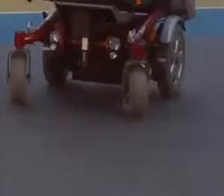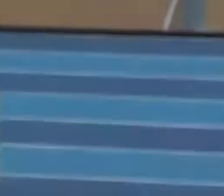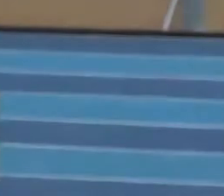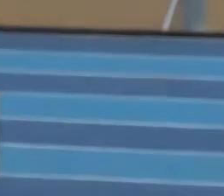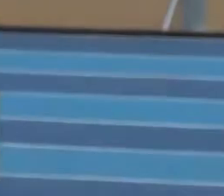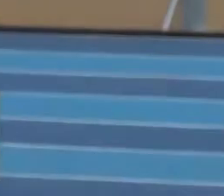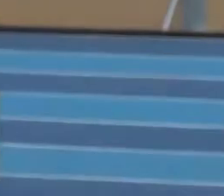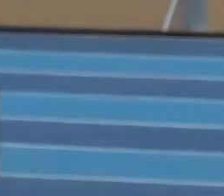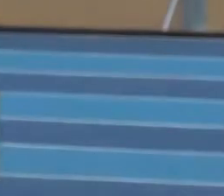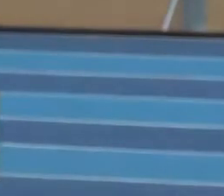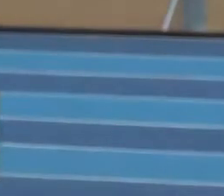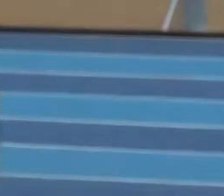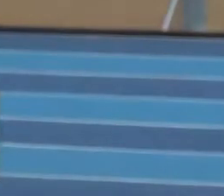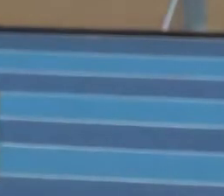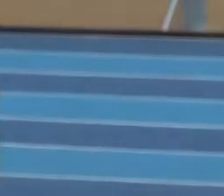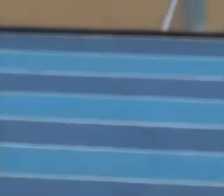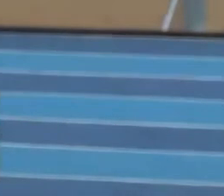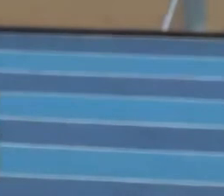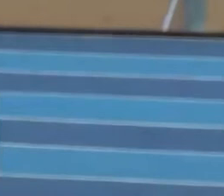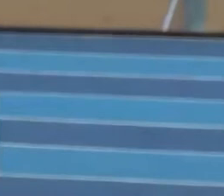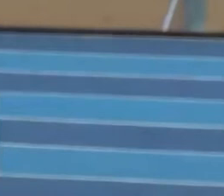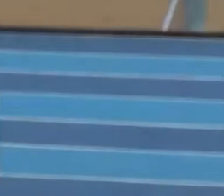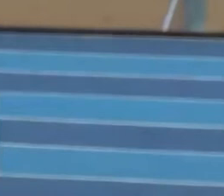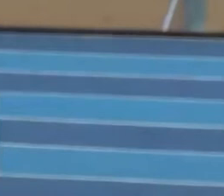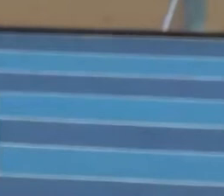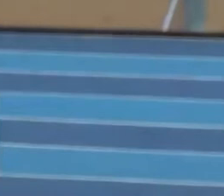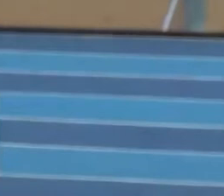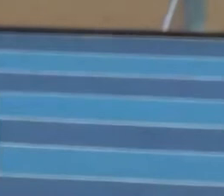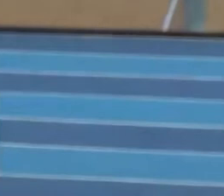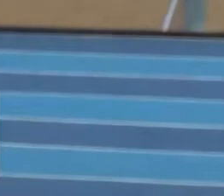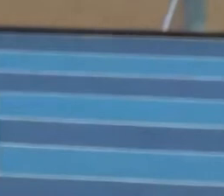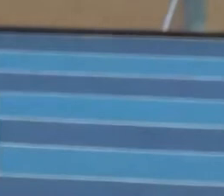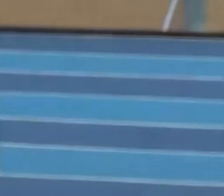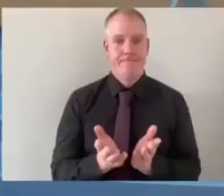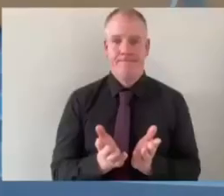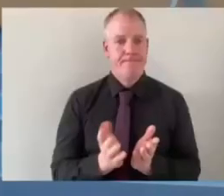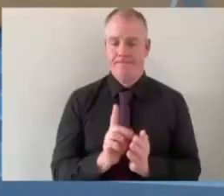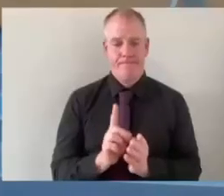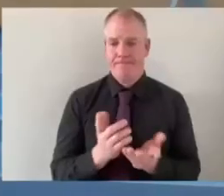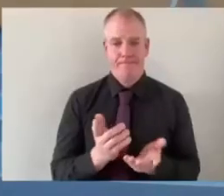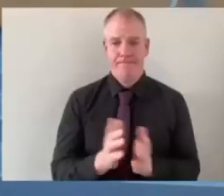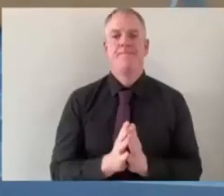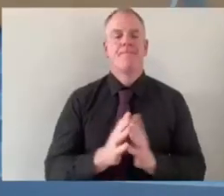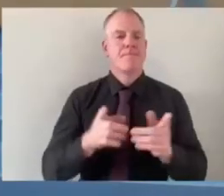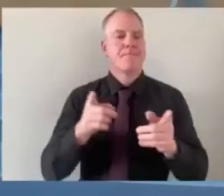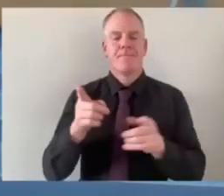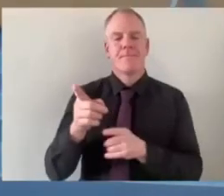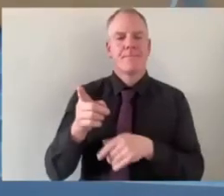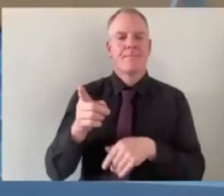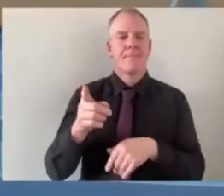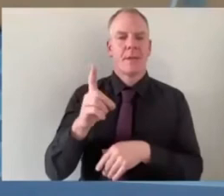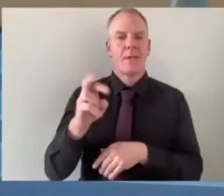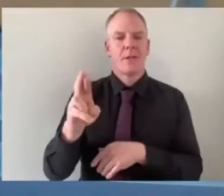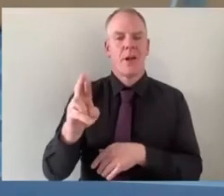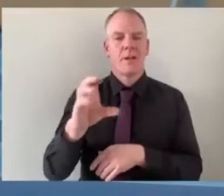that's kind of changed in in the innovation funding in the project and and um the dr carl thomas and and cormac and and the guys at